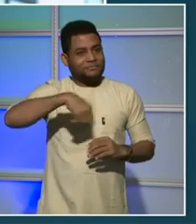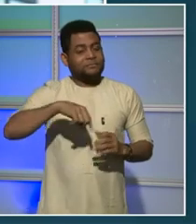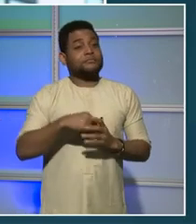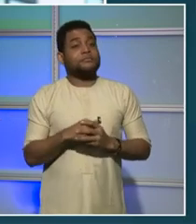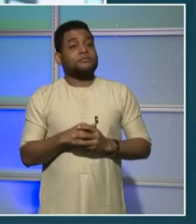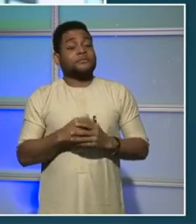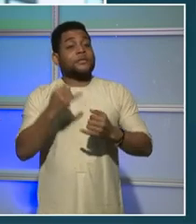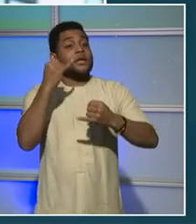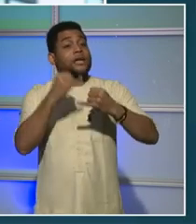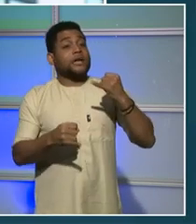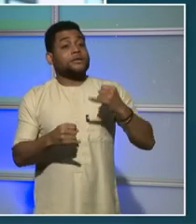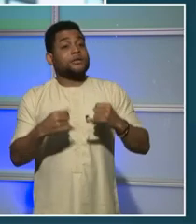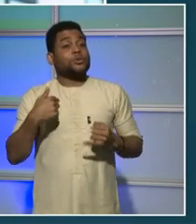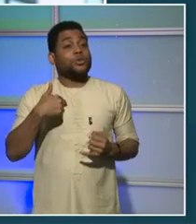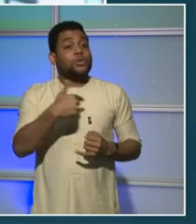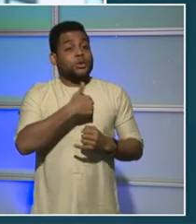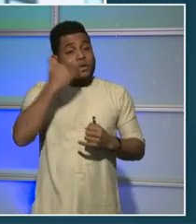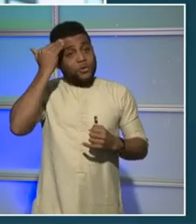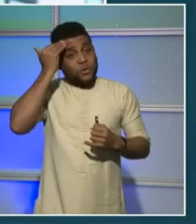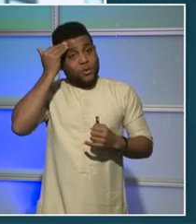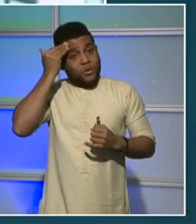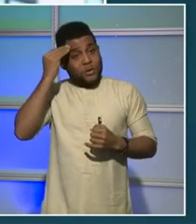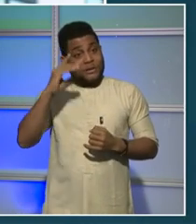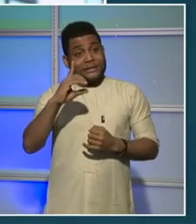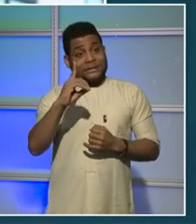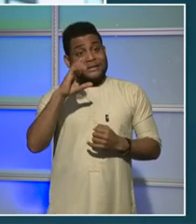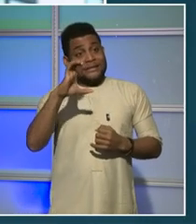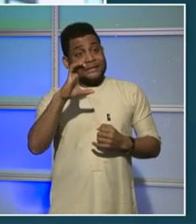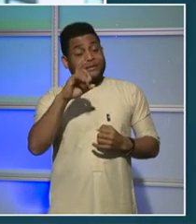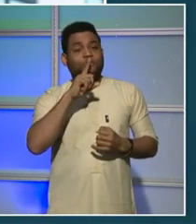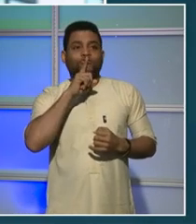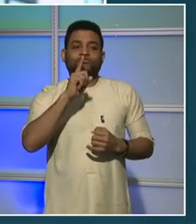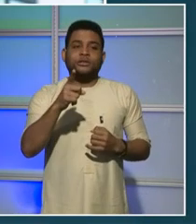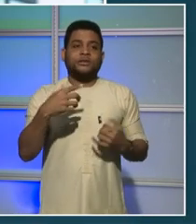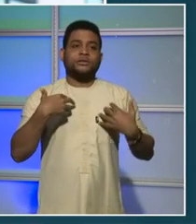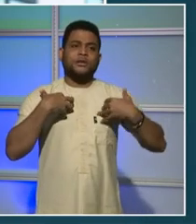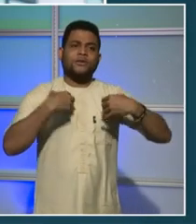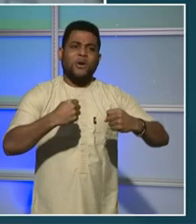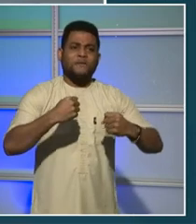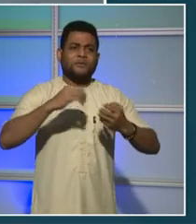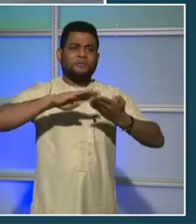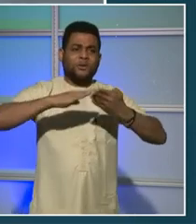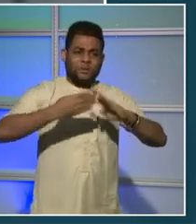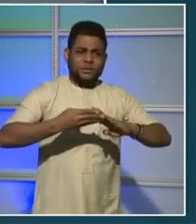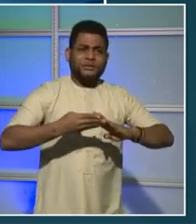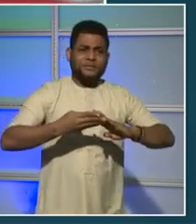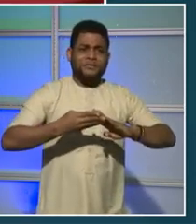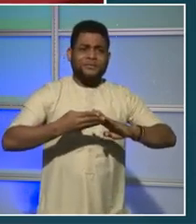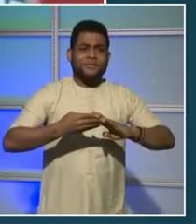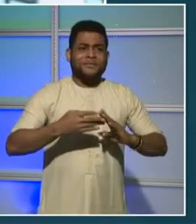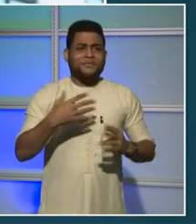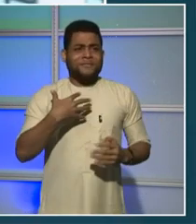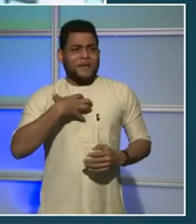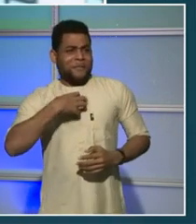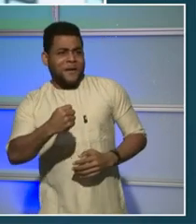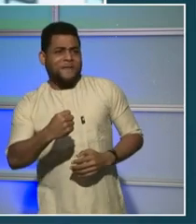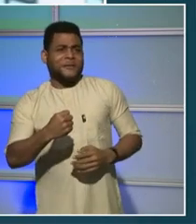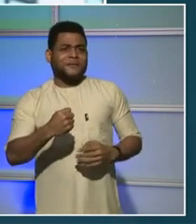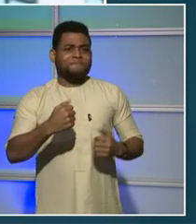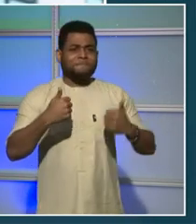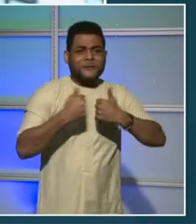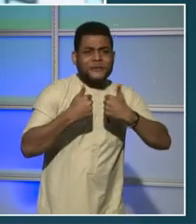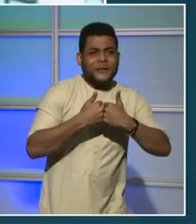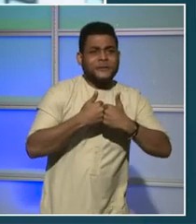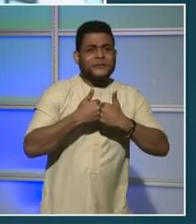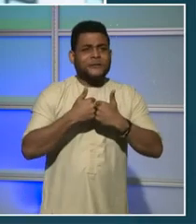know that Washington DC is a resilient city that pivots and grows in the face of challenges. They don't call us district of comebacks for nothing, right?